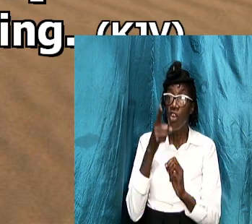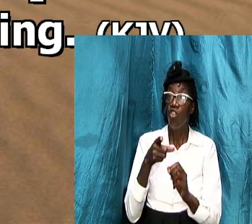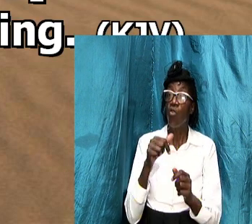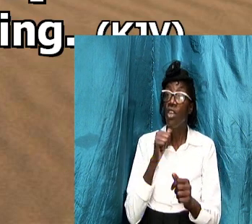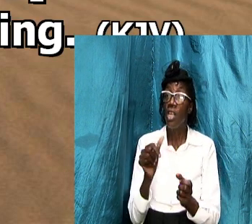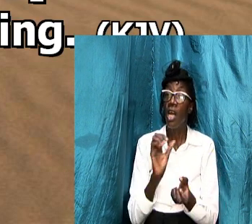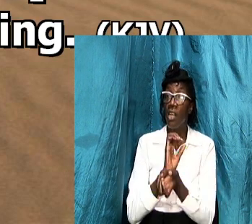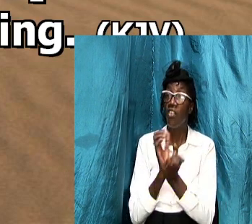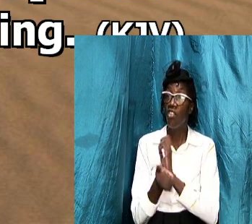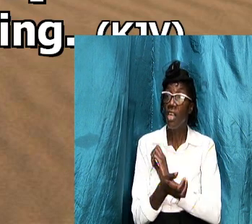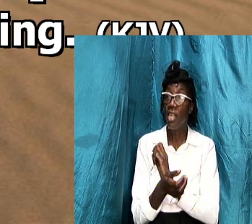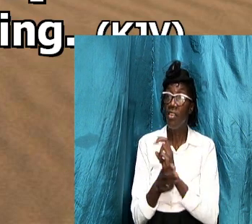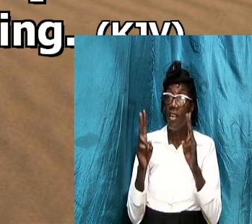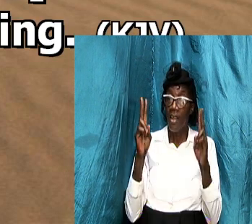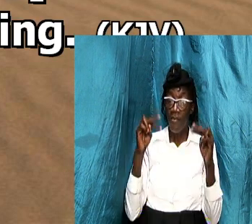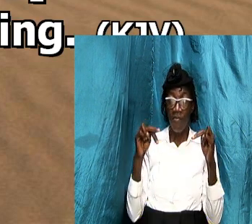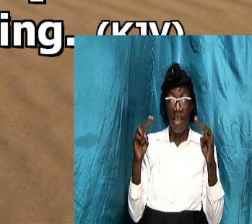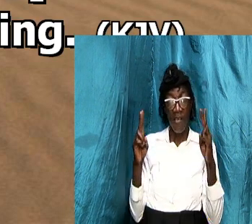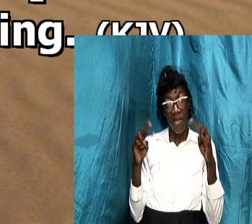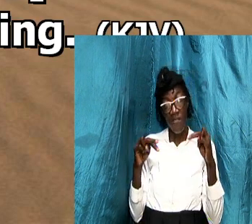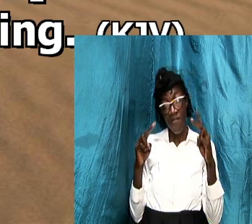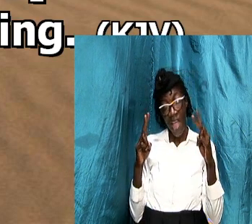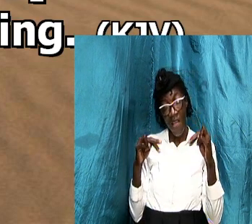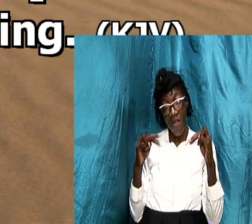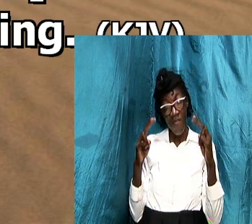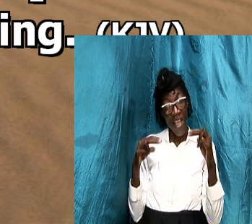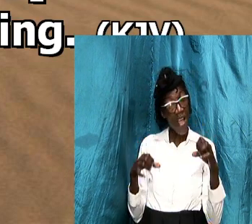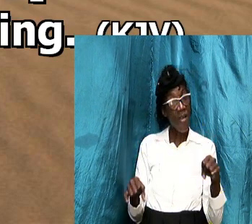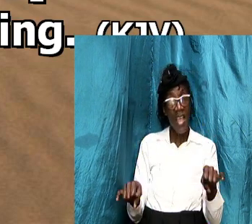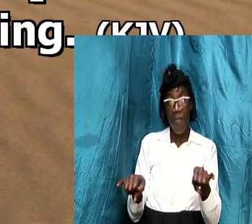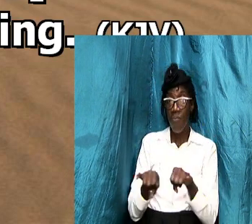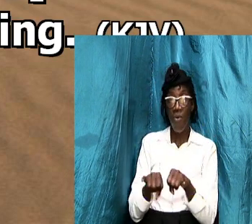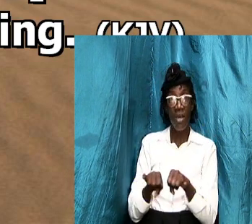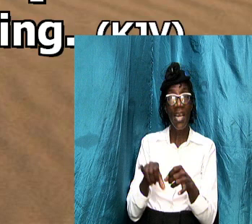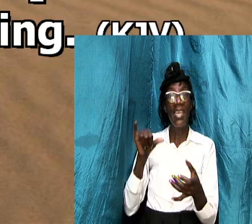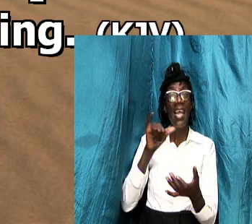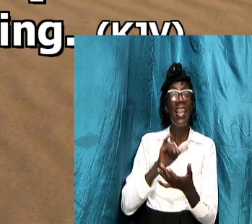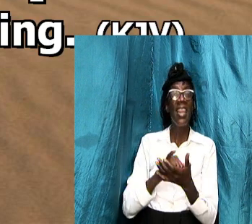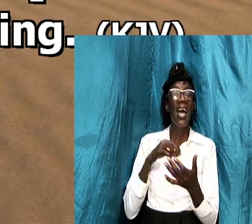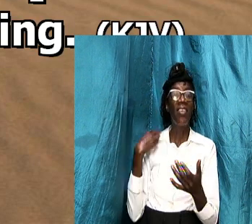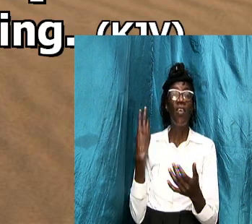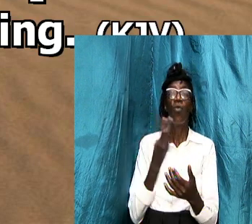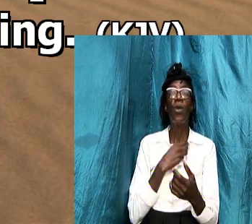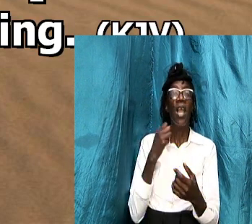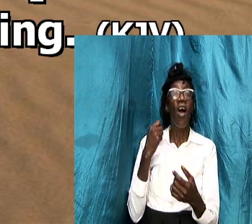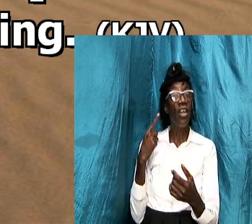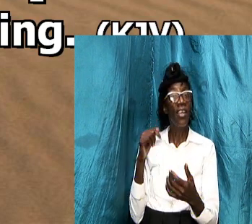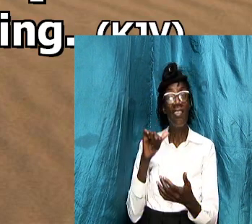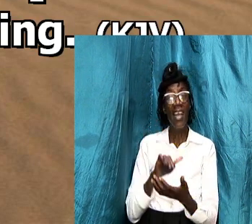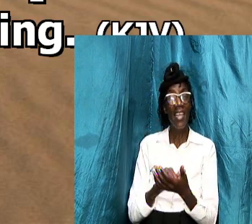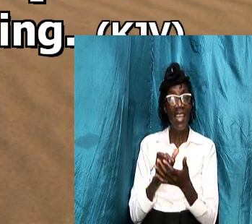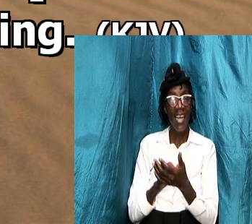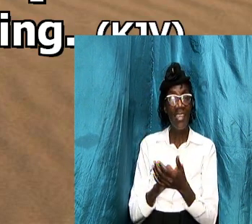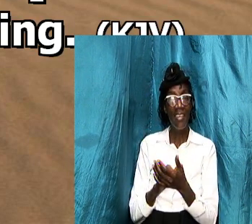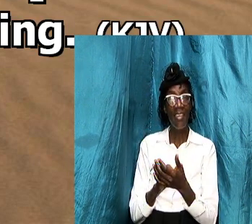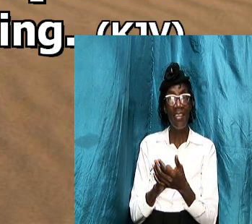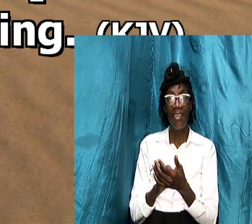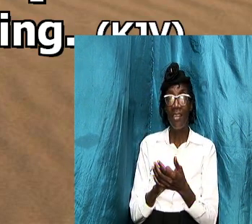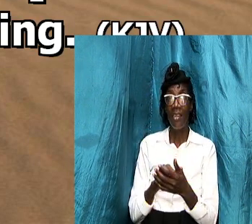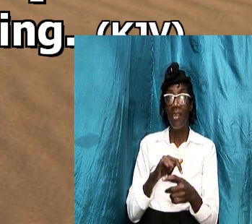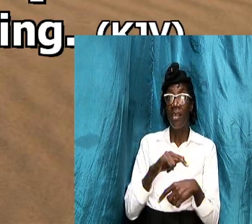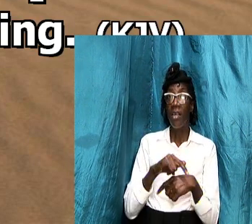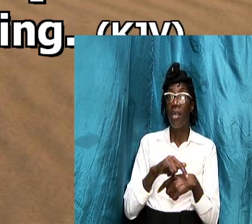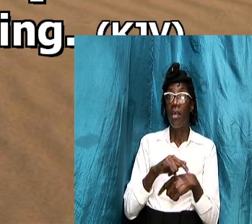and it is very very very important that we understand that so that when ephesians